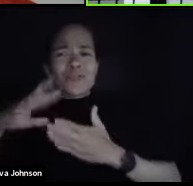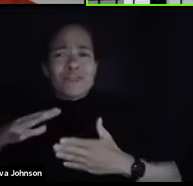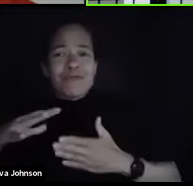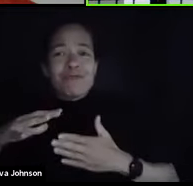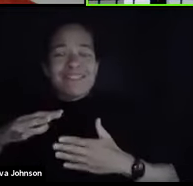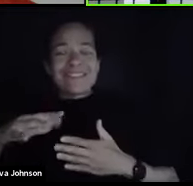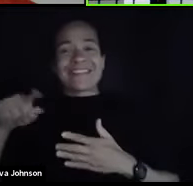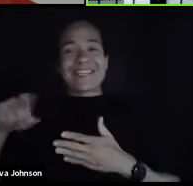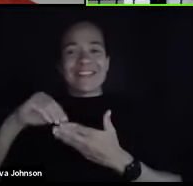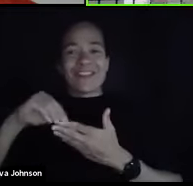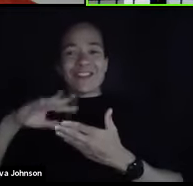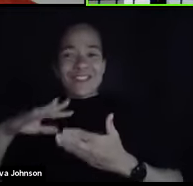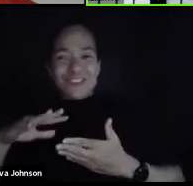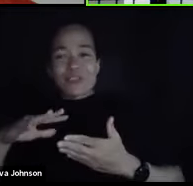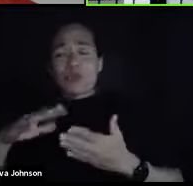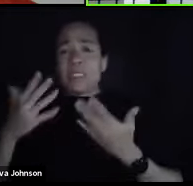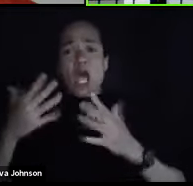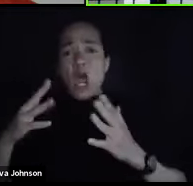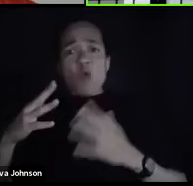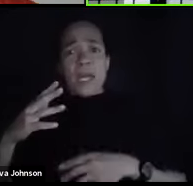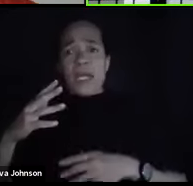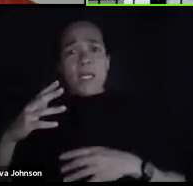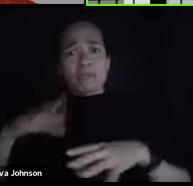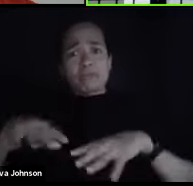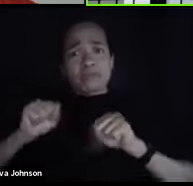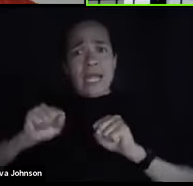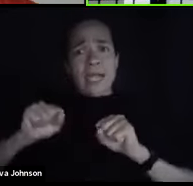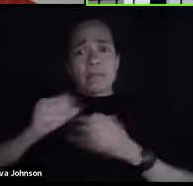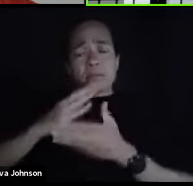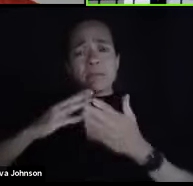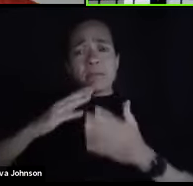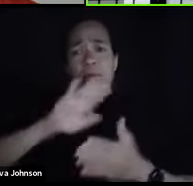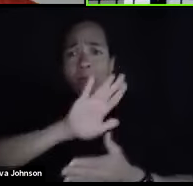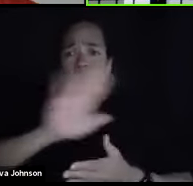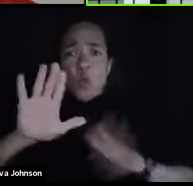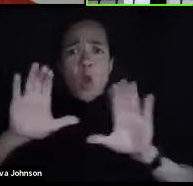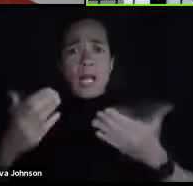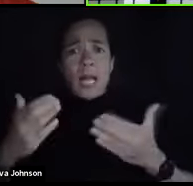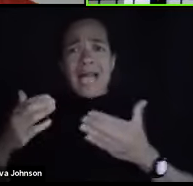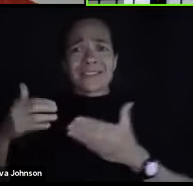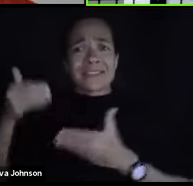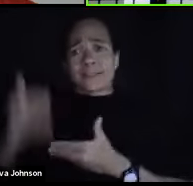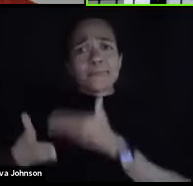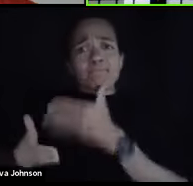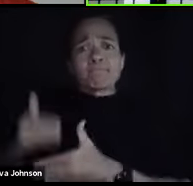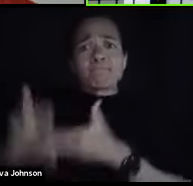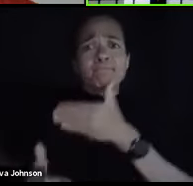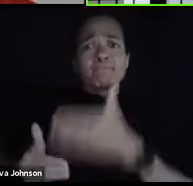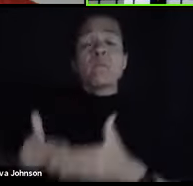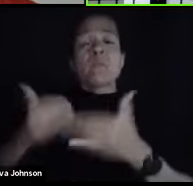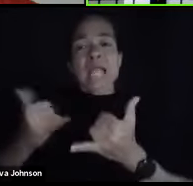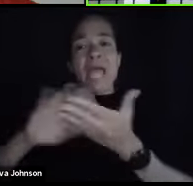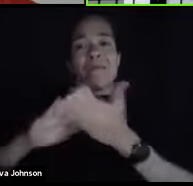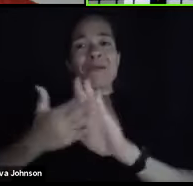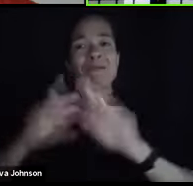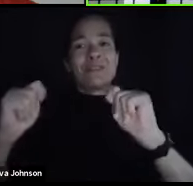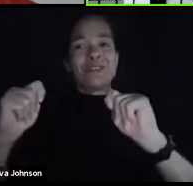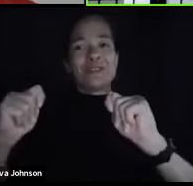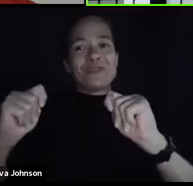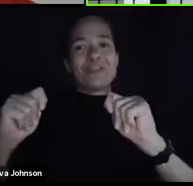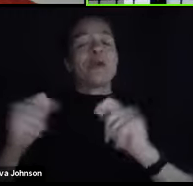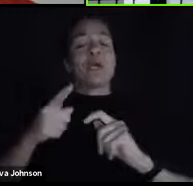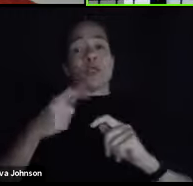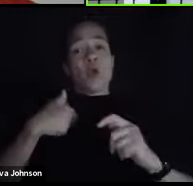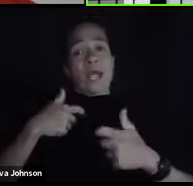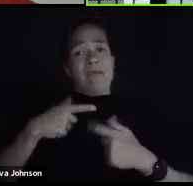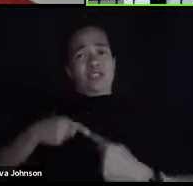who have gone through some of the same things you're going through. So if you're having a problem in a particular class and you feel